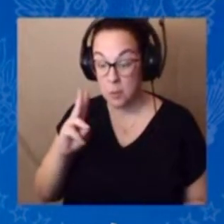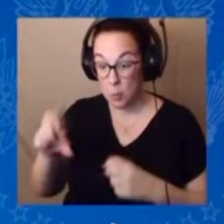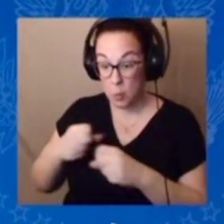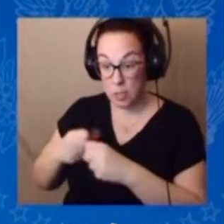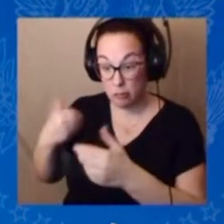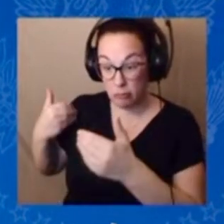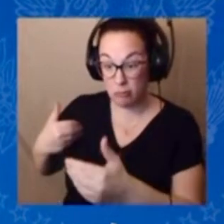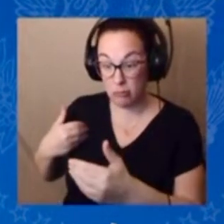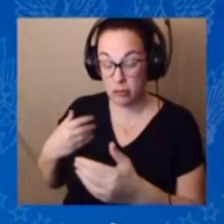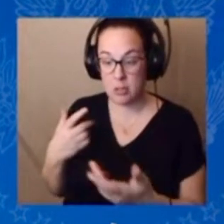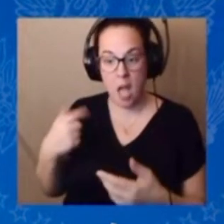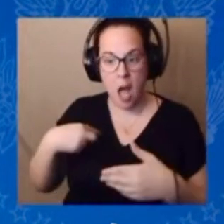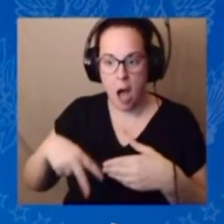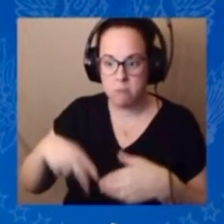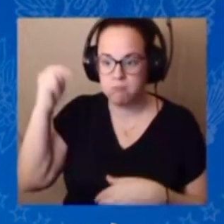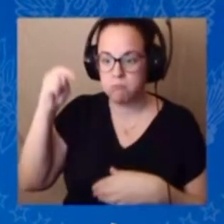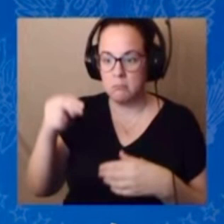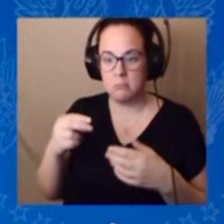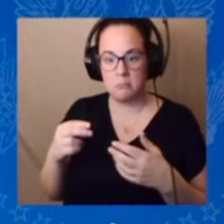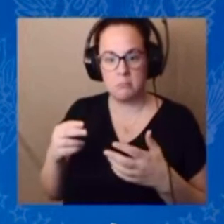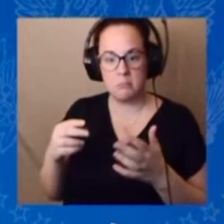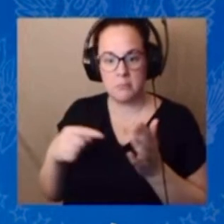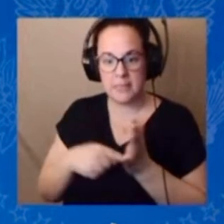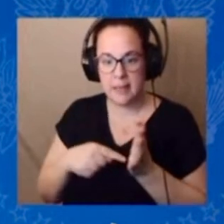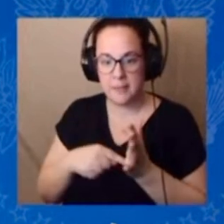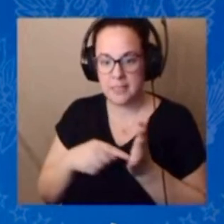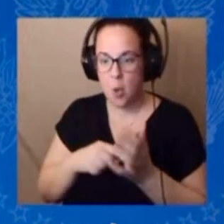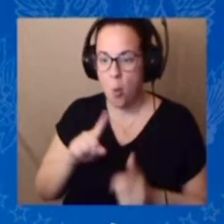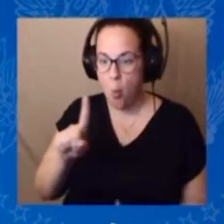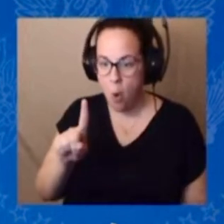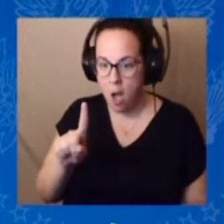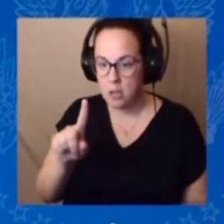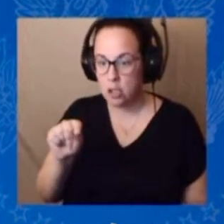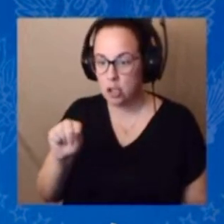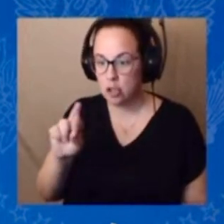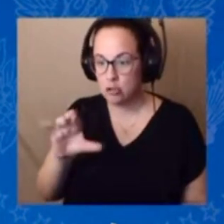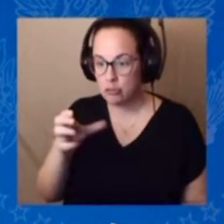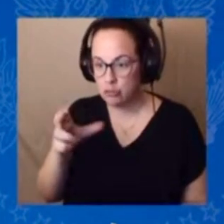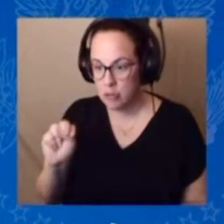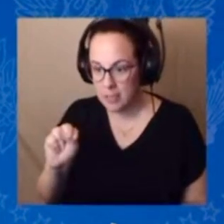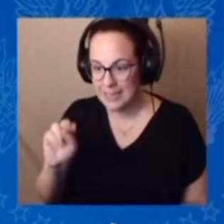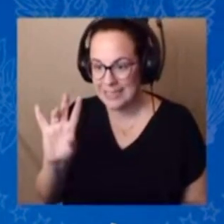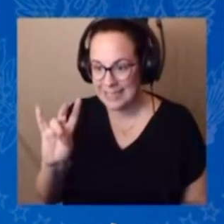,000,000,000 more than any president has in the history of the United States of America.